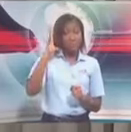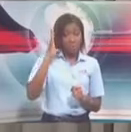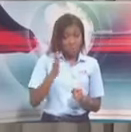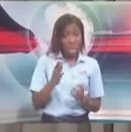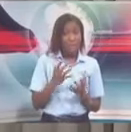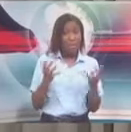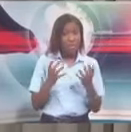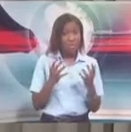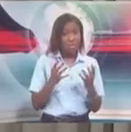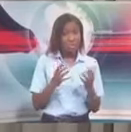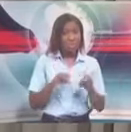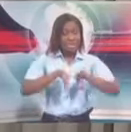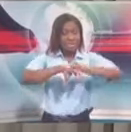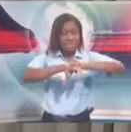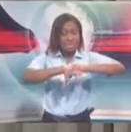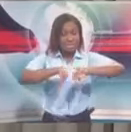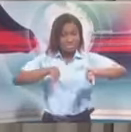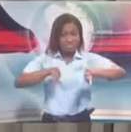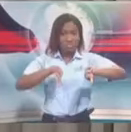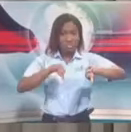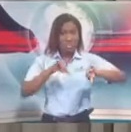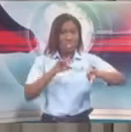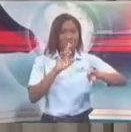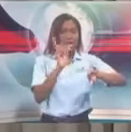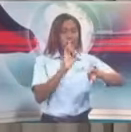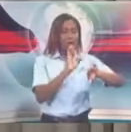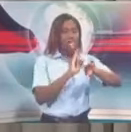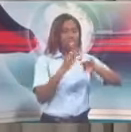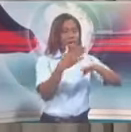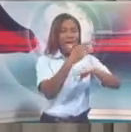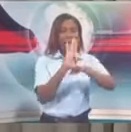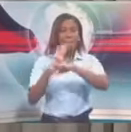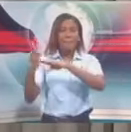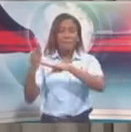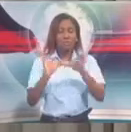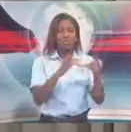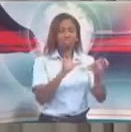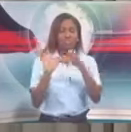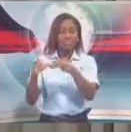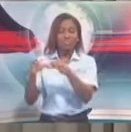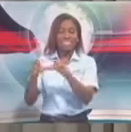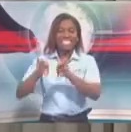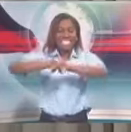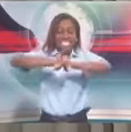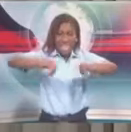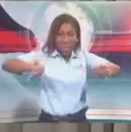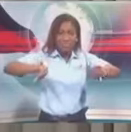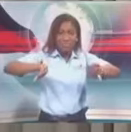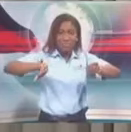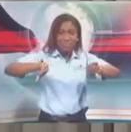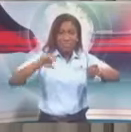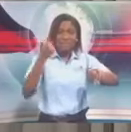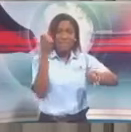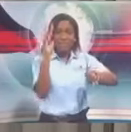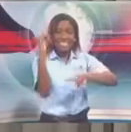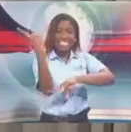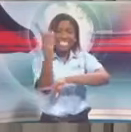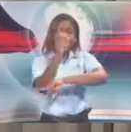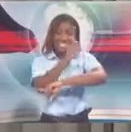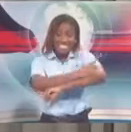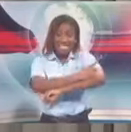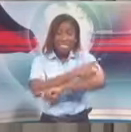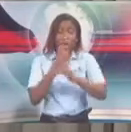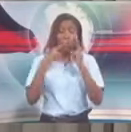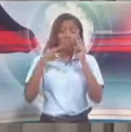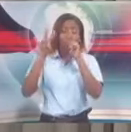and in Jamaica for 14 days. That is the first condition. You will be quarantined in Barbados and Jamaica for 14 days.